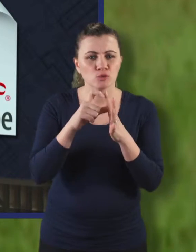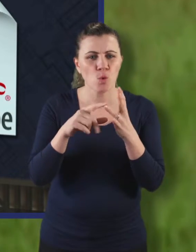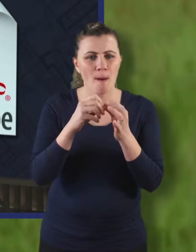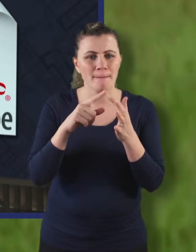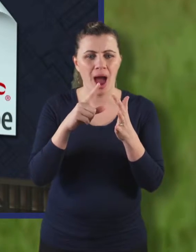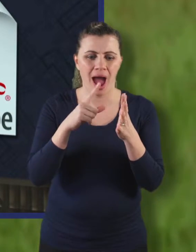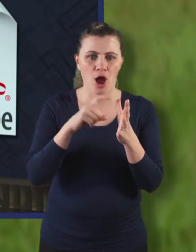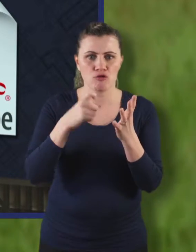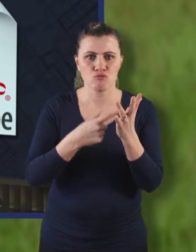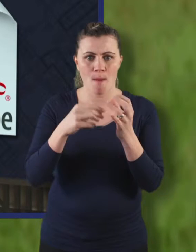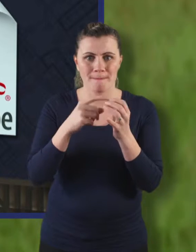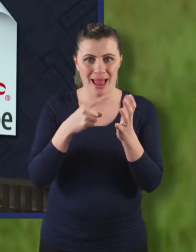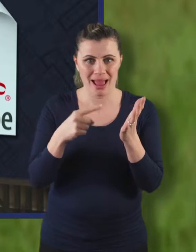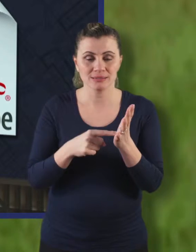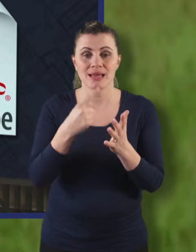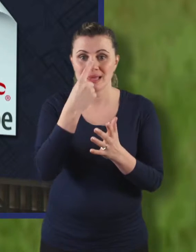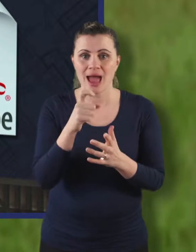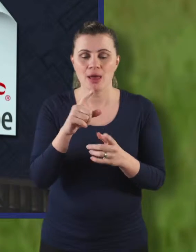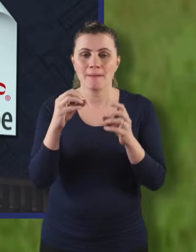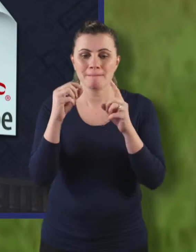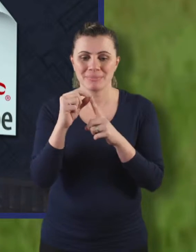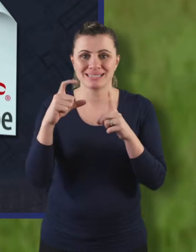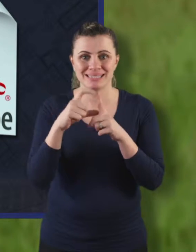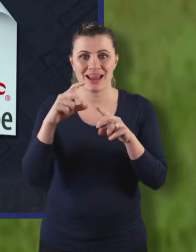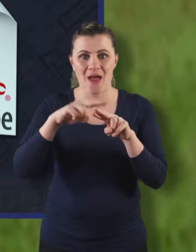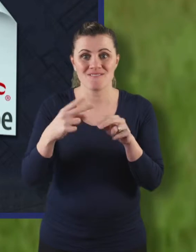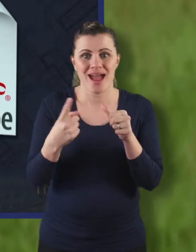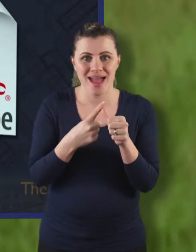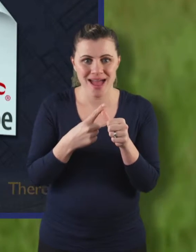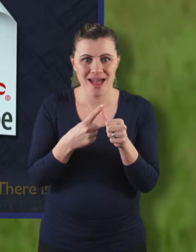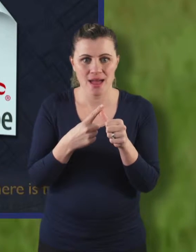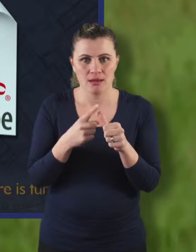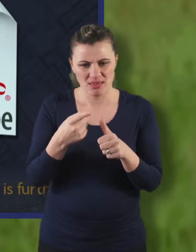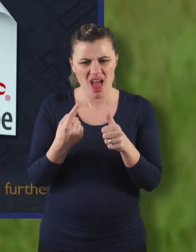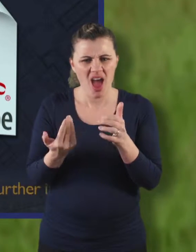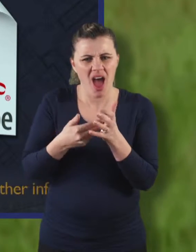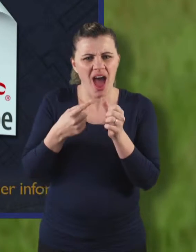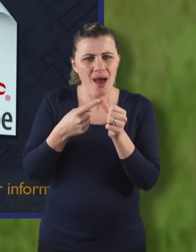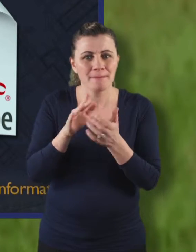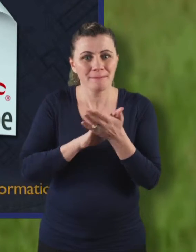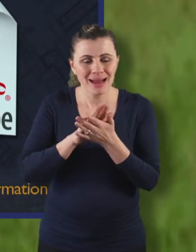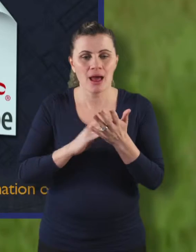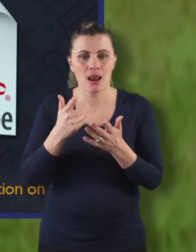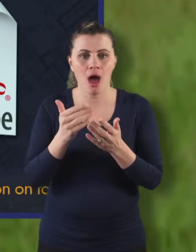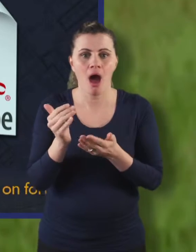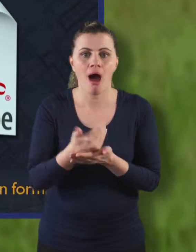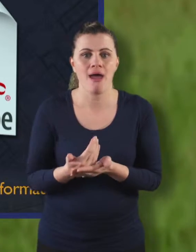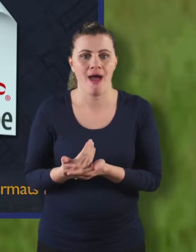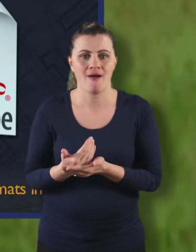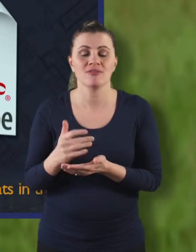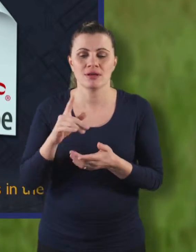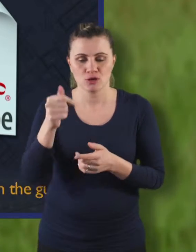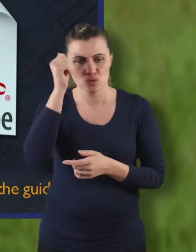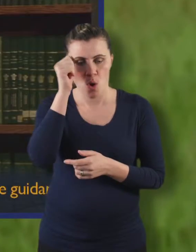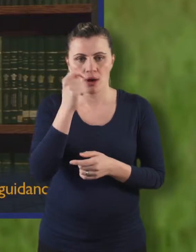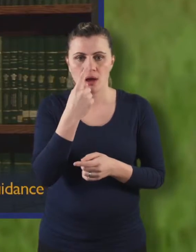A. So the A means archive. So it basically means that it cannot be altered at all as a version. Just making it a safer option for long